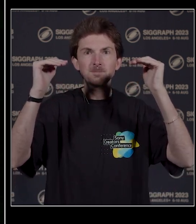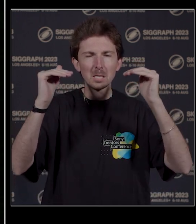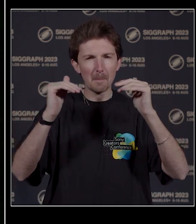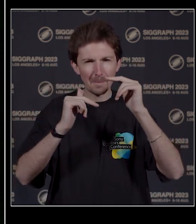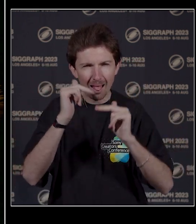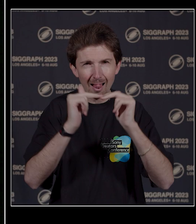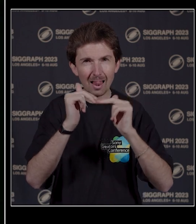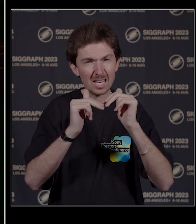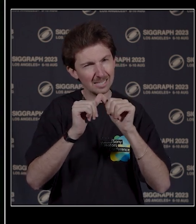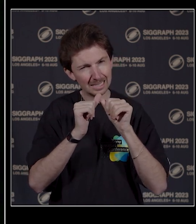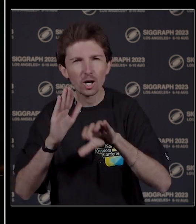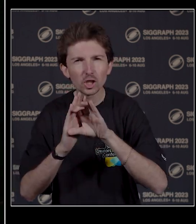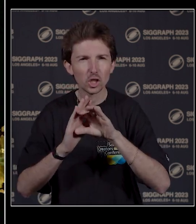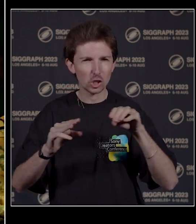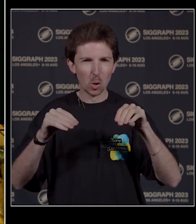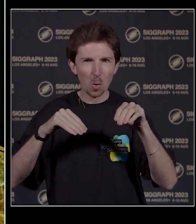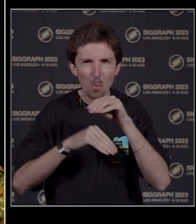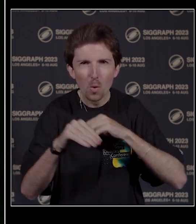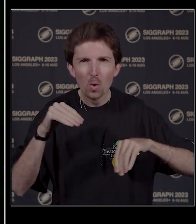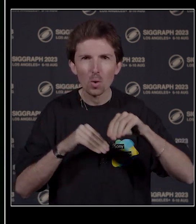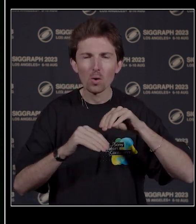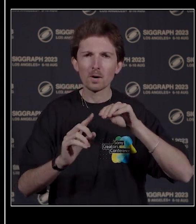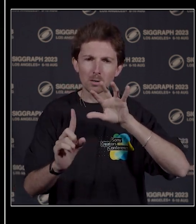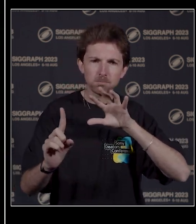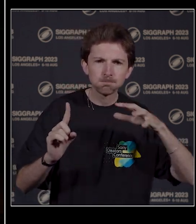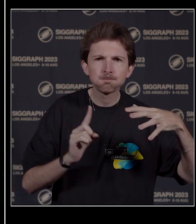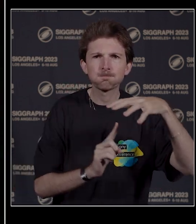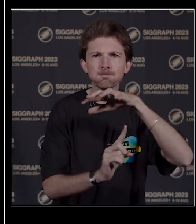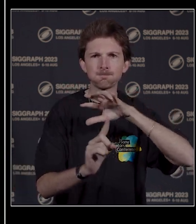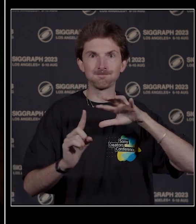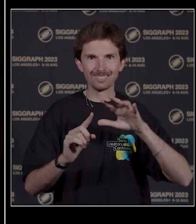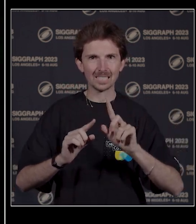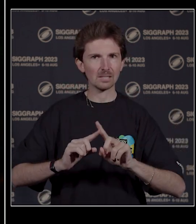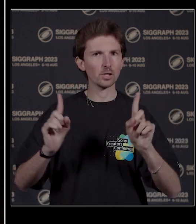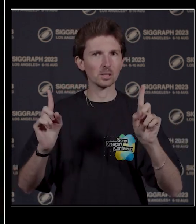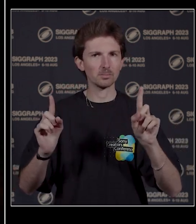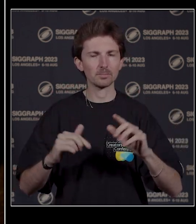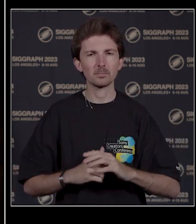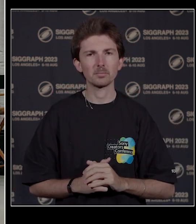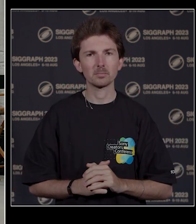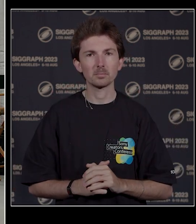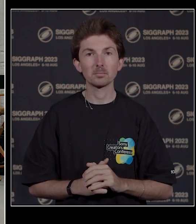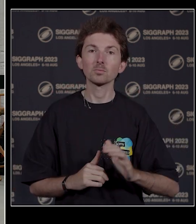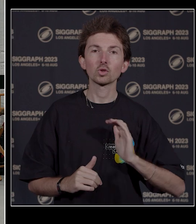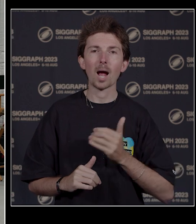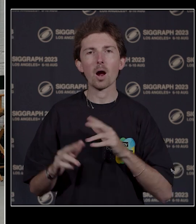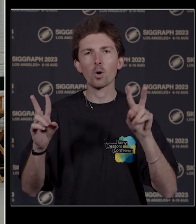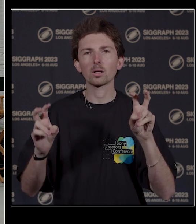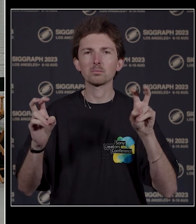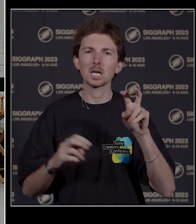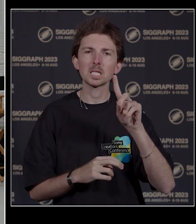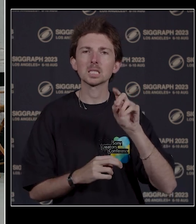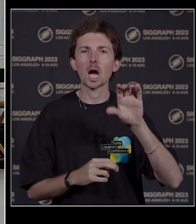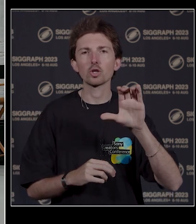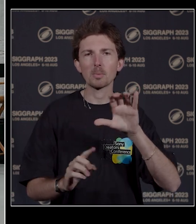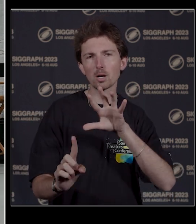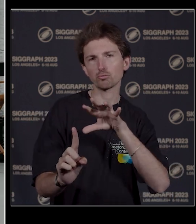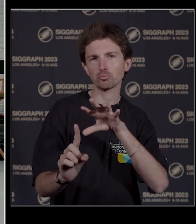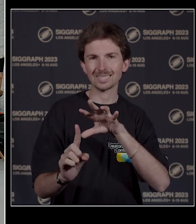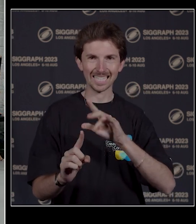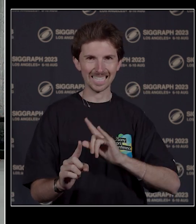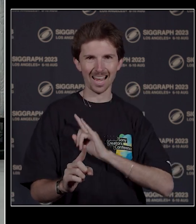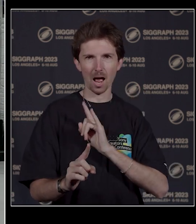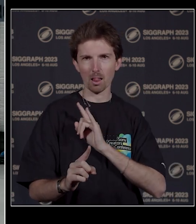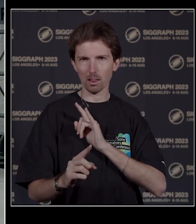-cut camera approach? Continuing our intimate documentary-style camera work, our team was able to create custom buttons